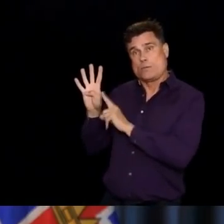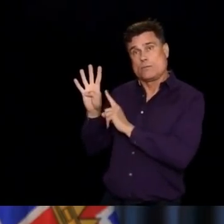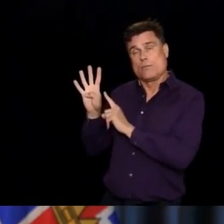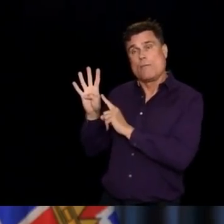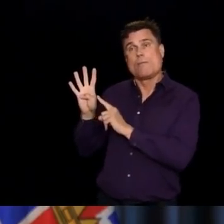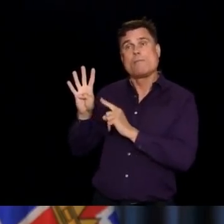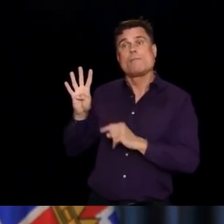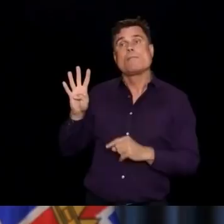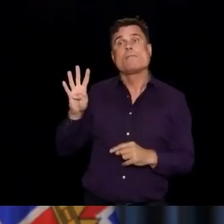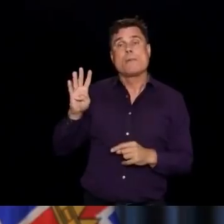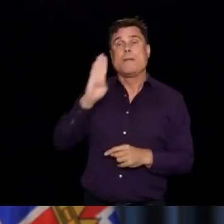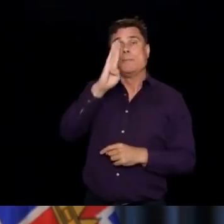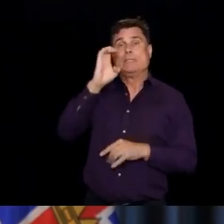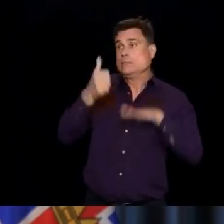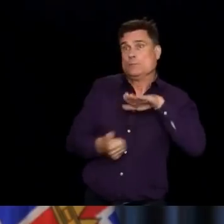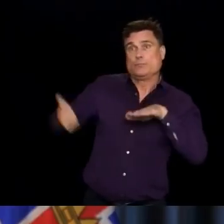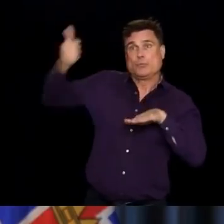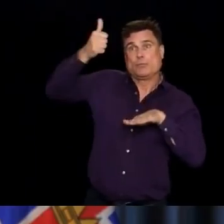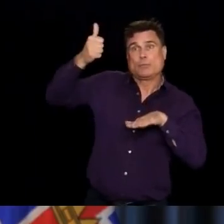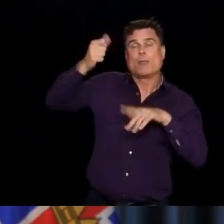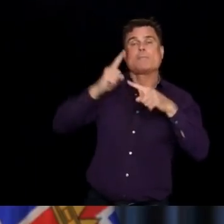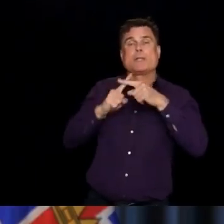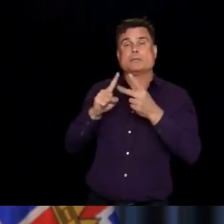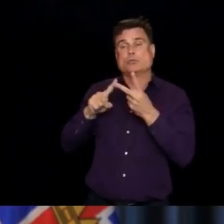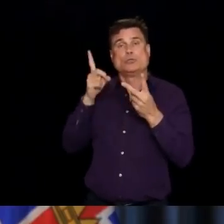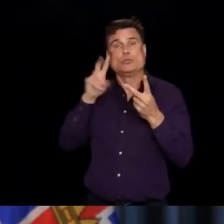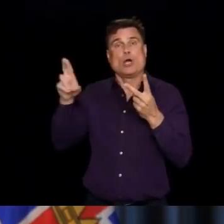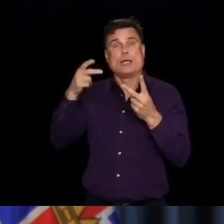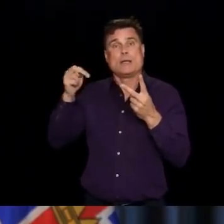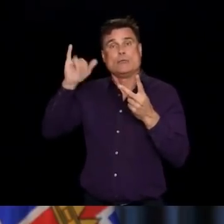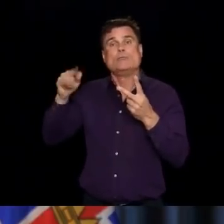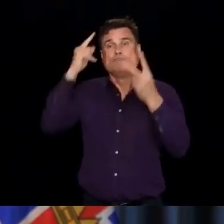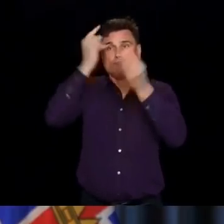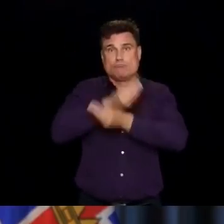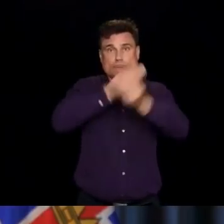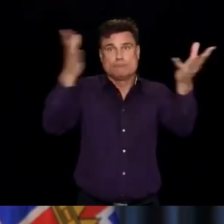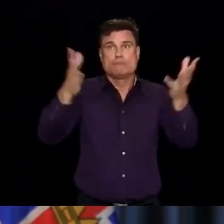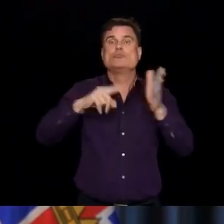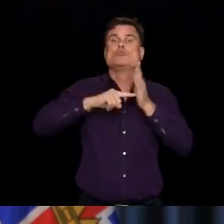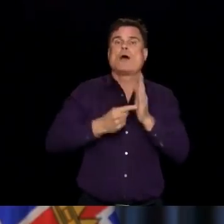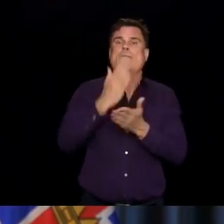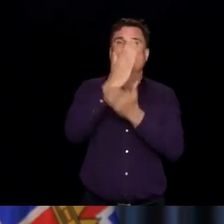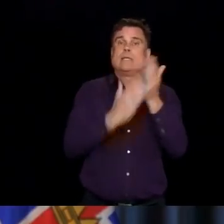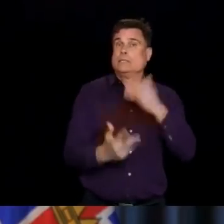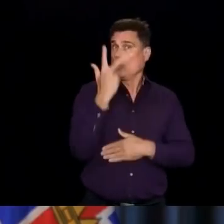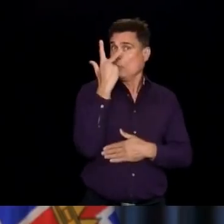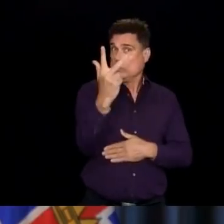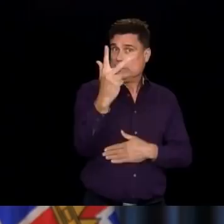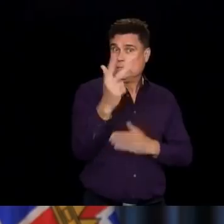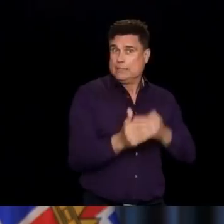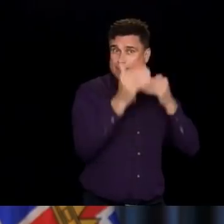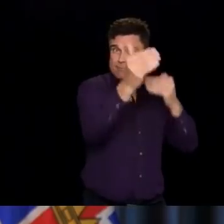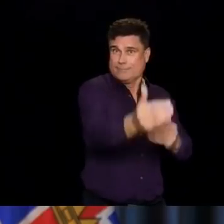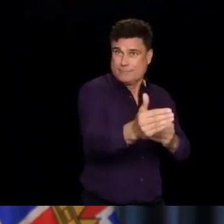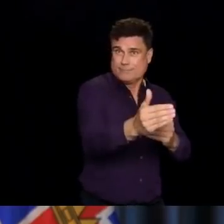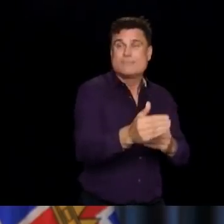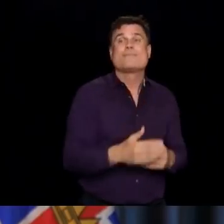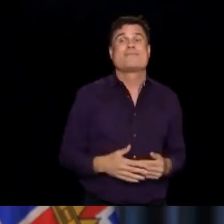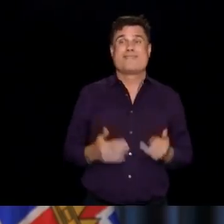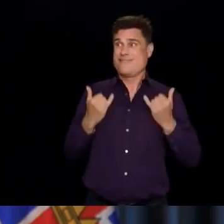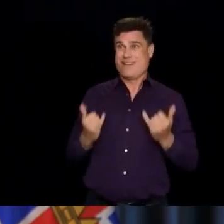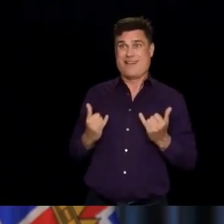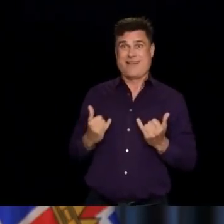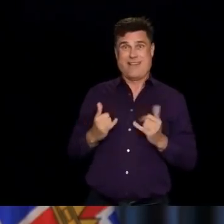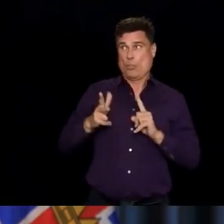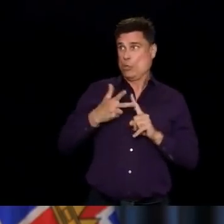transition to our phase 3 of our COVID-19 response. And as we we start the third week of this transition,